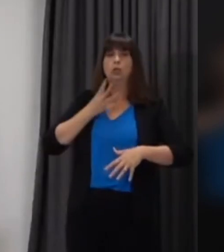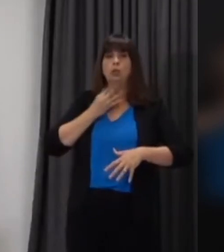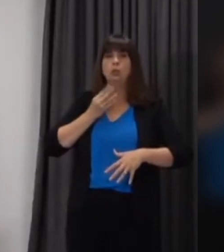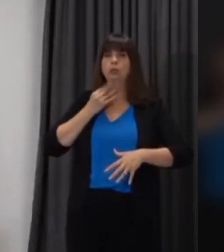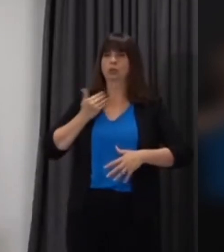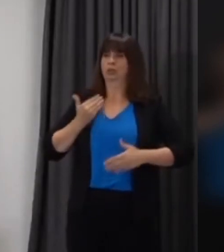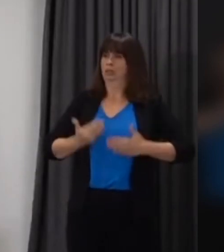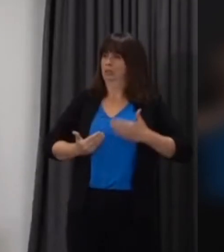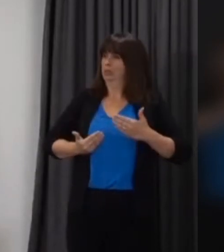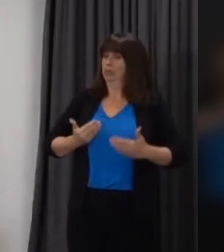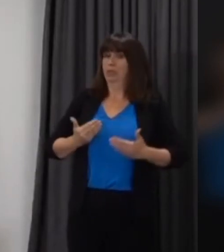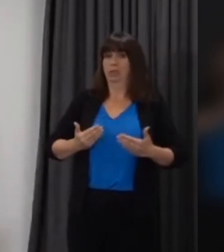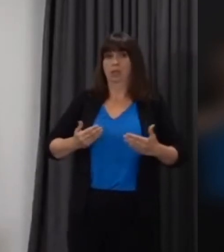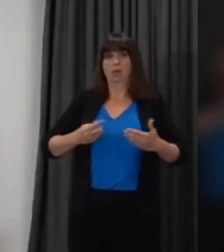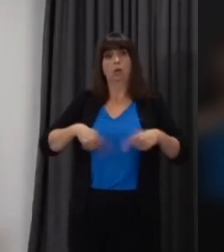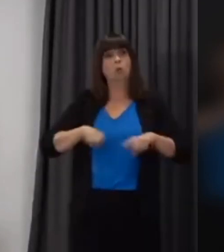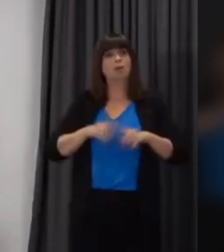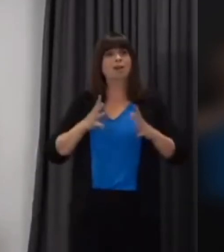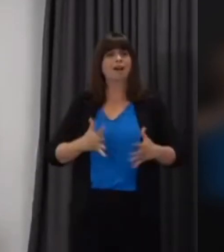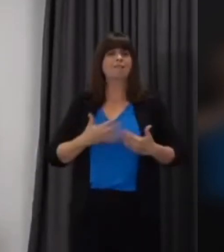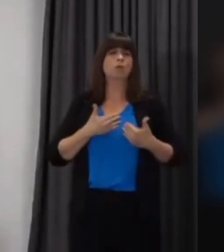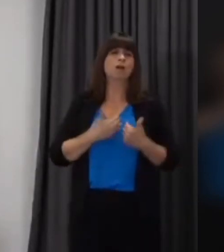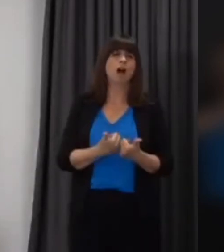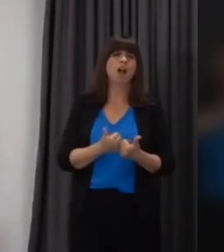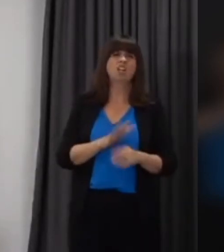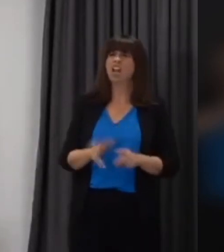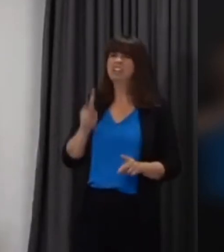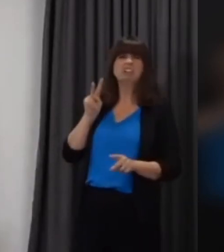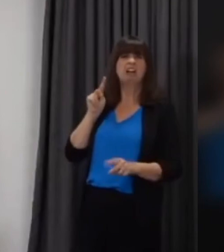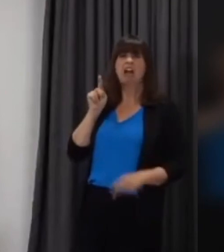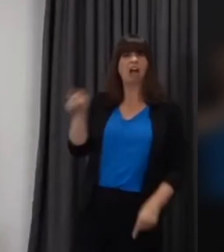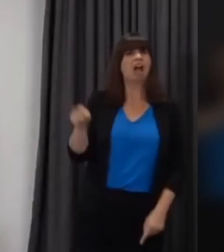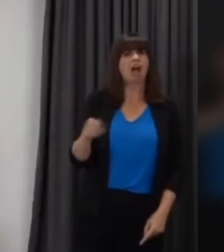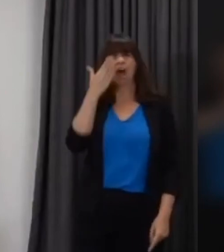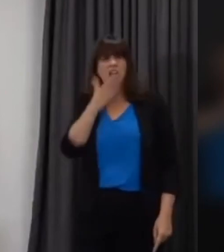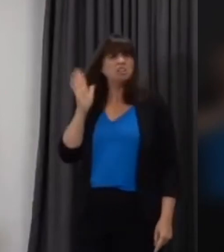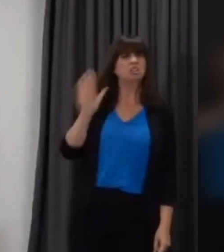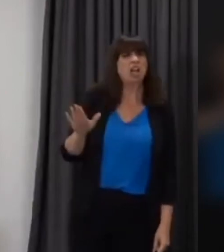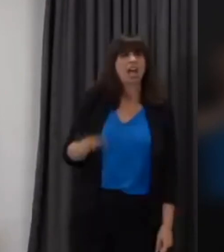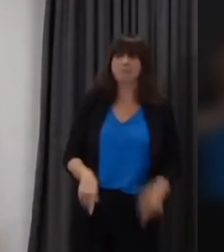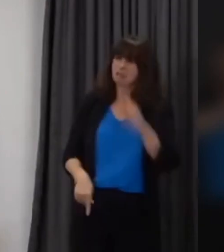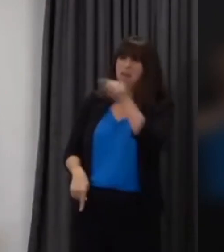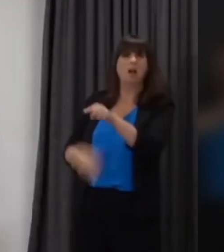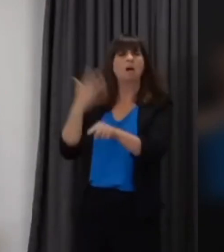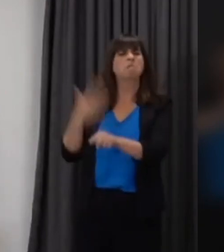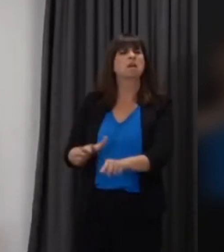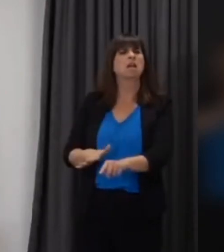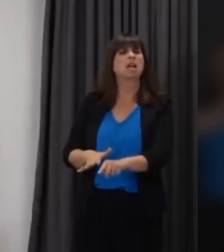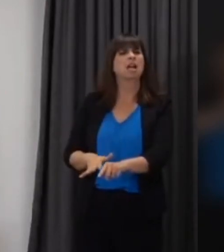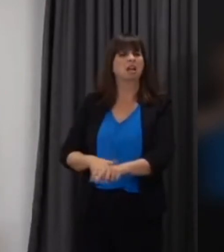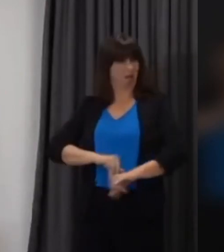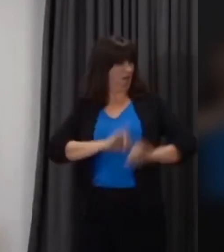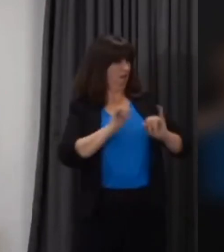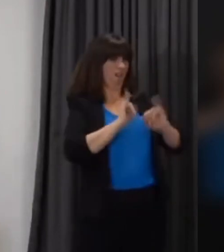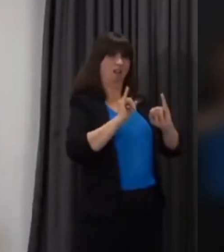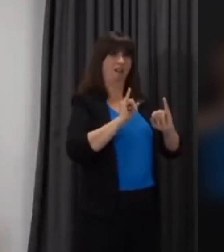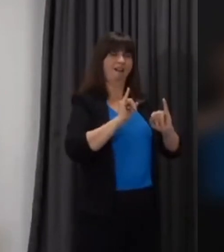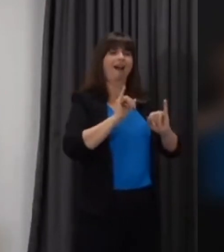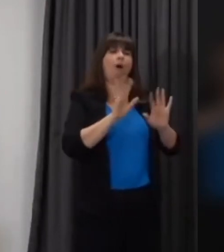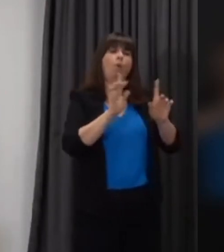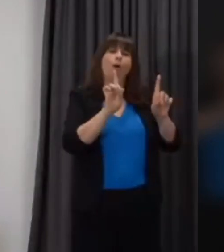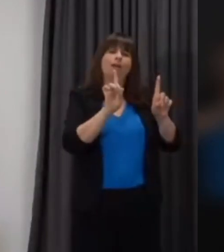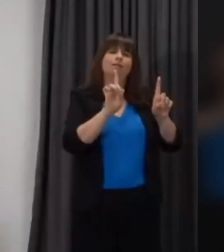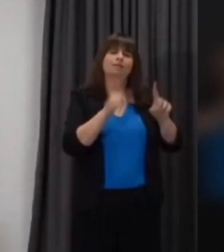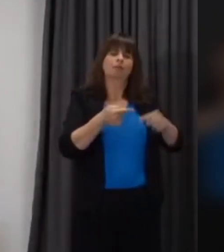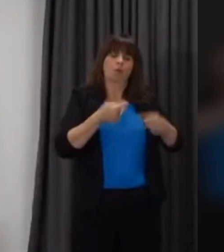you know we need to be kind to another not to jump to conclusions about what another person is doing and just to